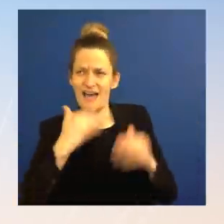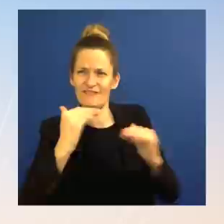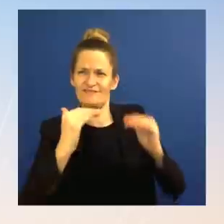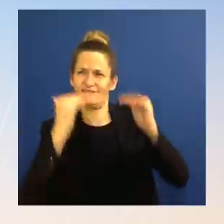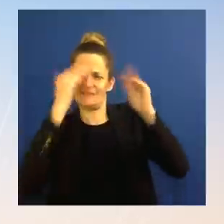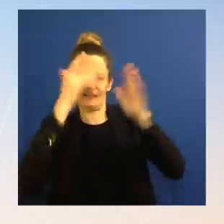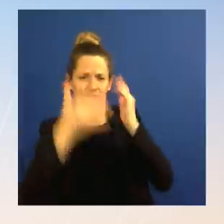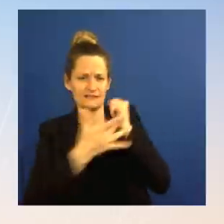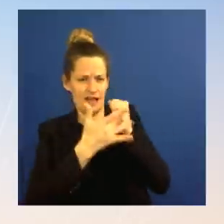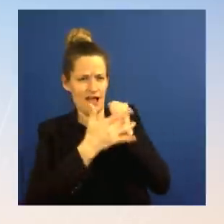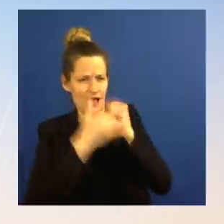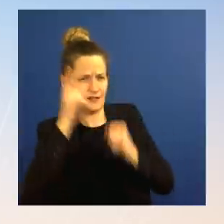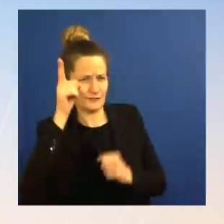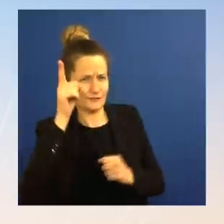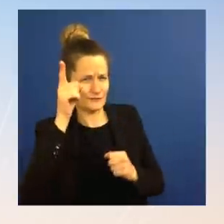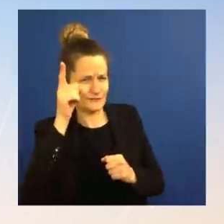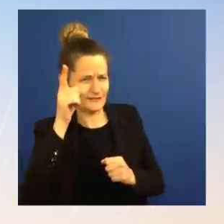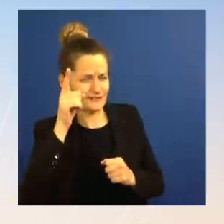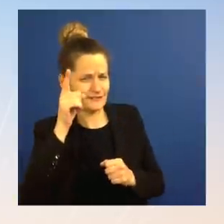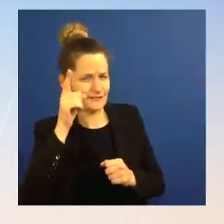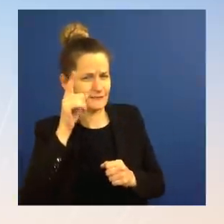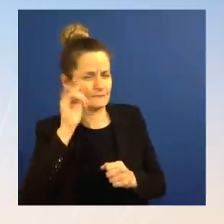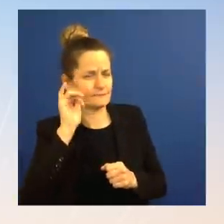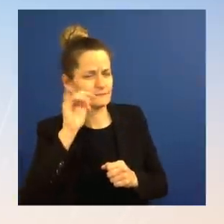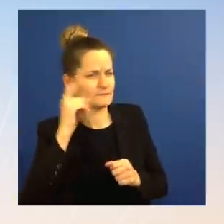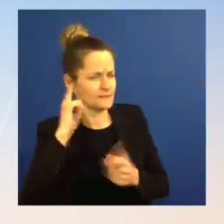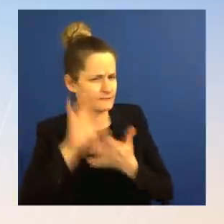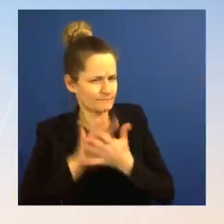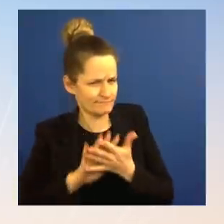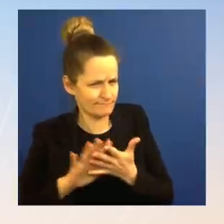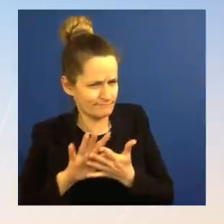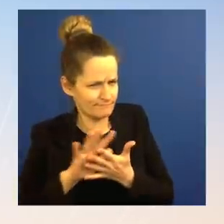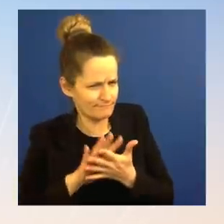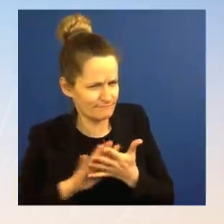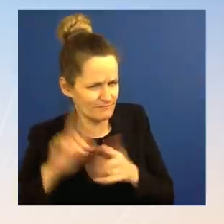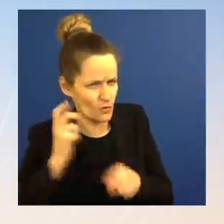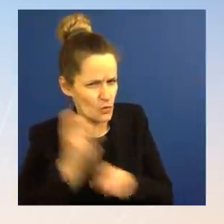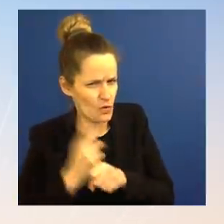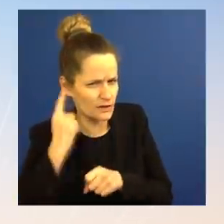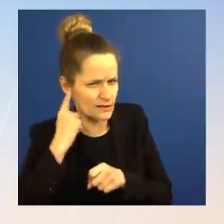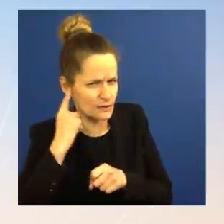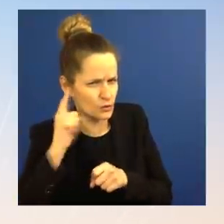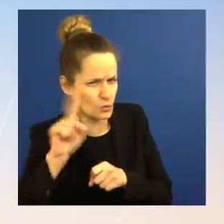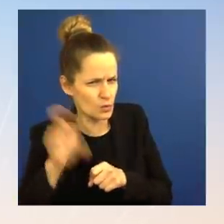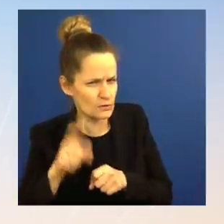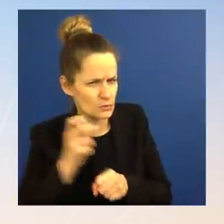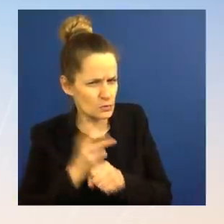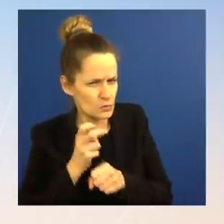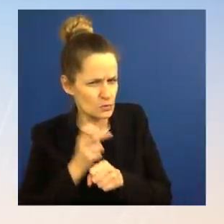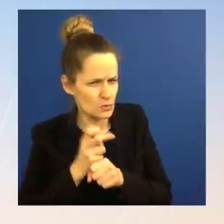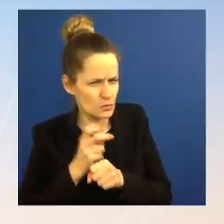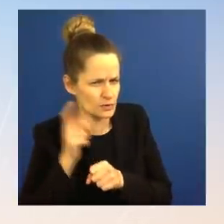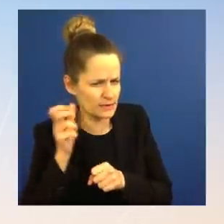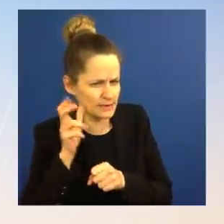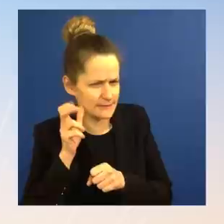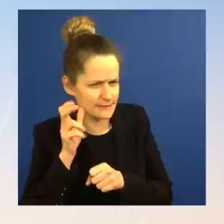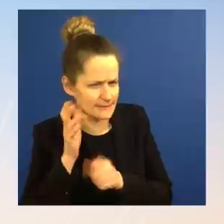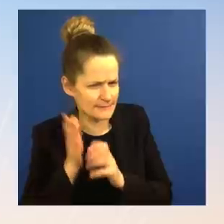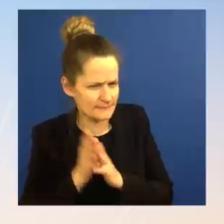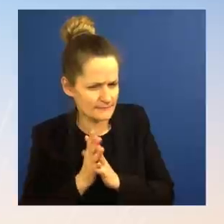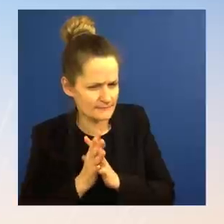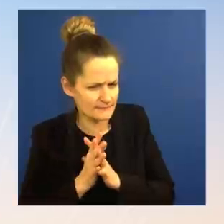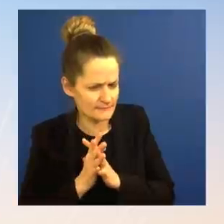CISA, the Federal Agency for Cybersecurity, said in a 2020 document that DNS data can be sensitive and that it's important to secure.